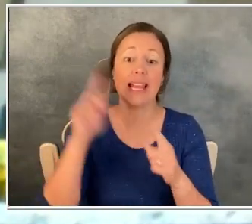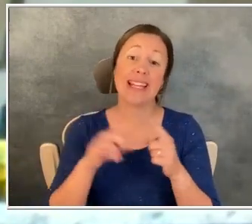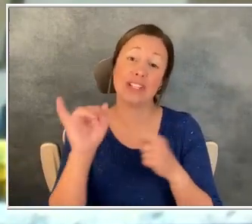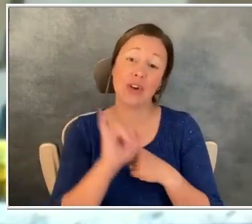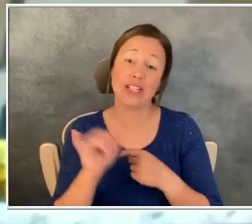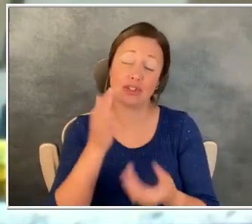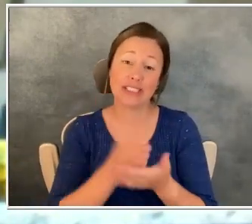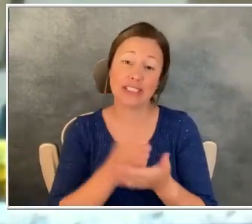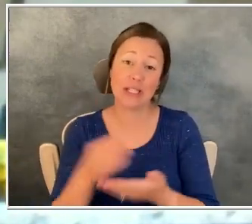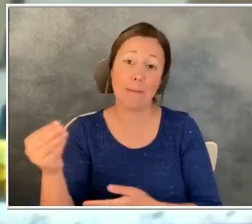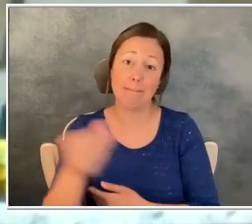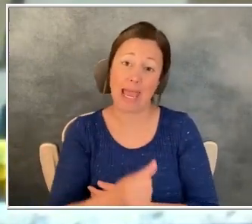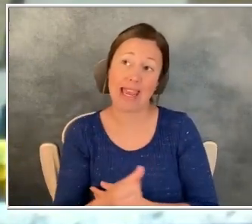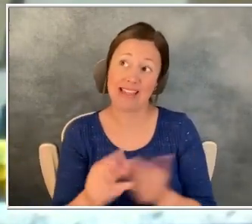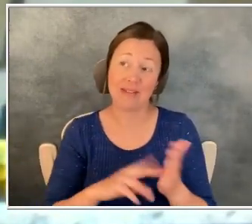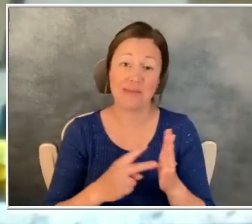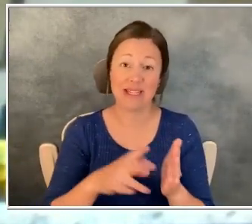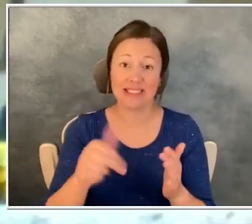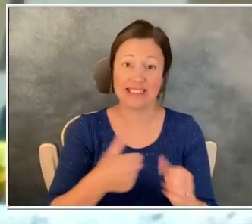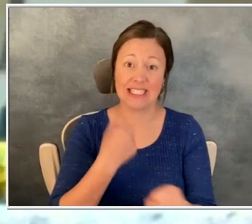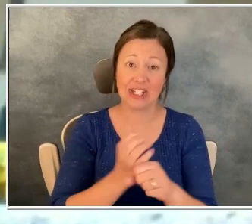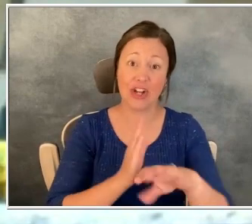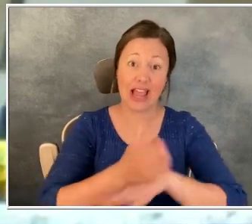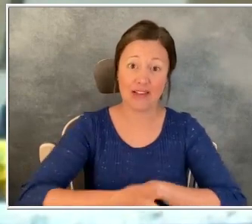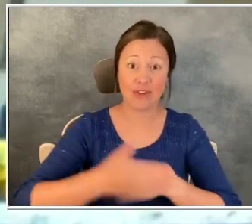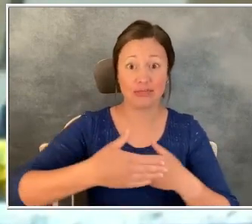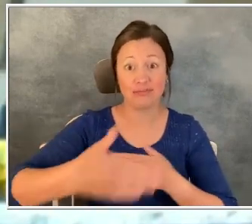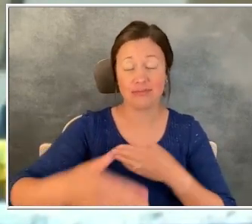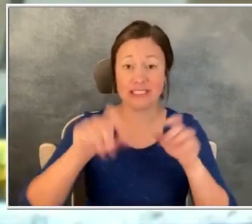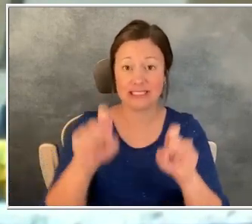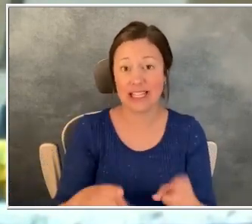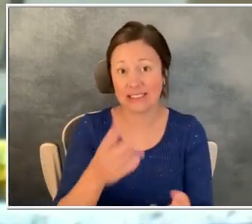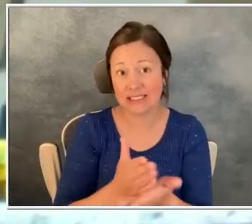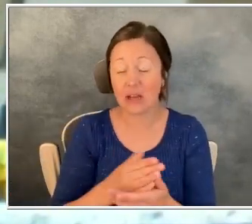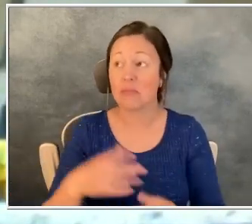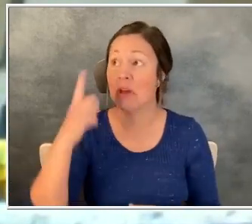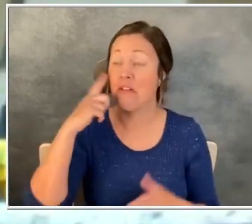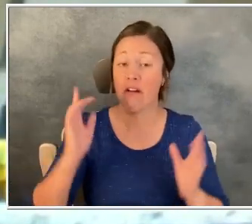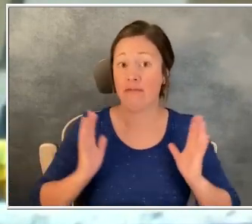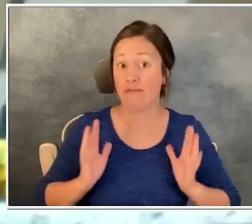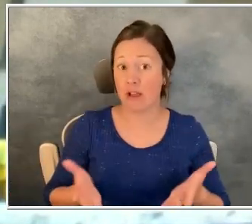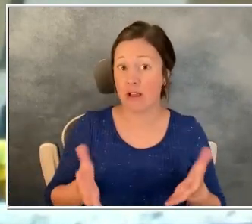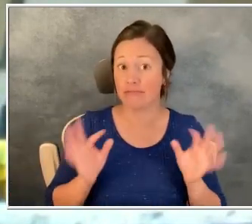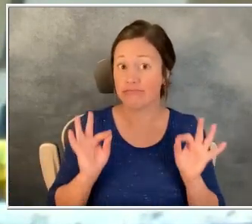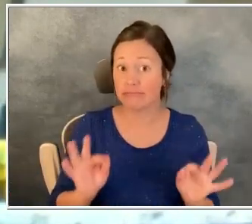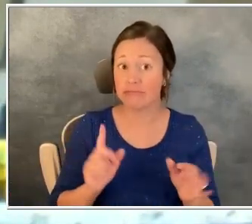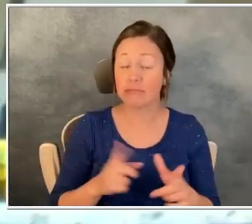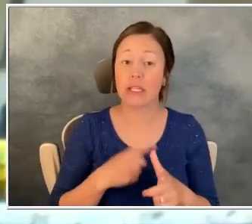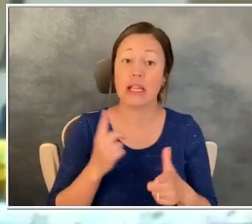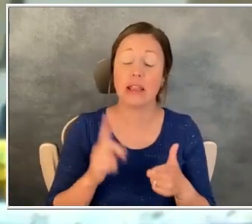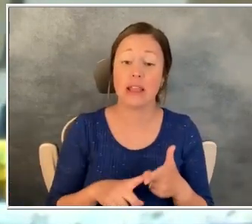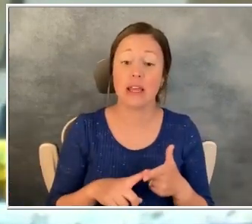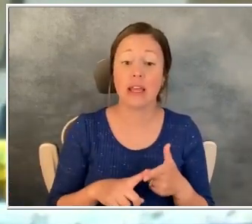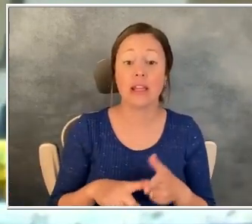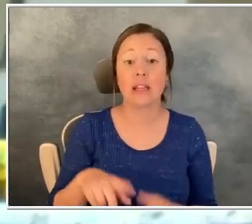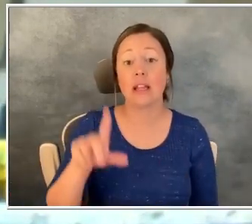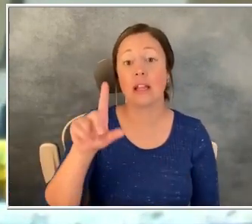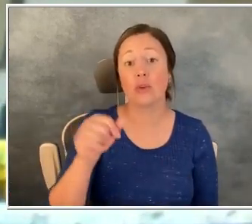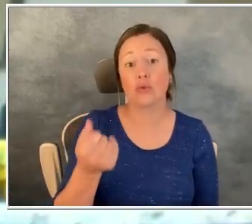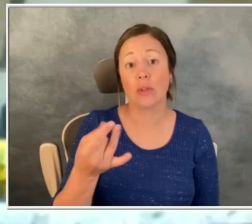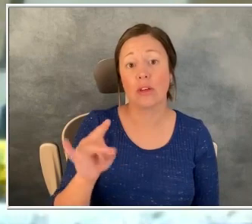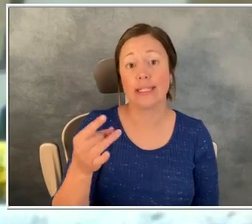for it about a decade later and then, um, thought I was fine. Uh, then in 2018,